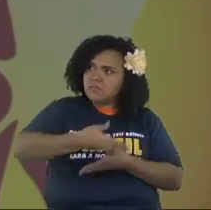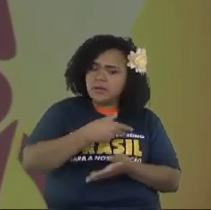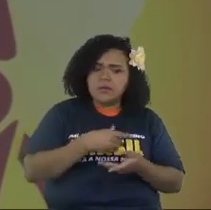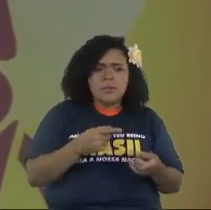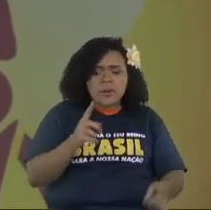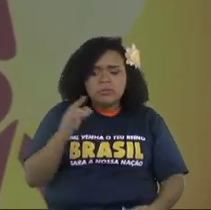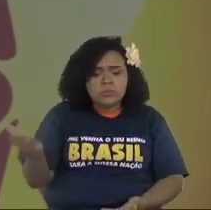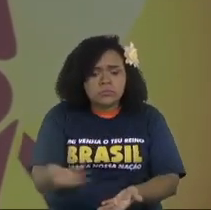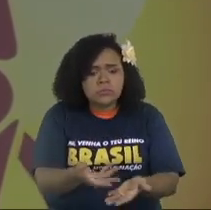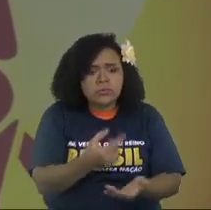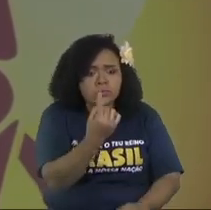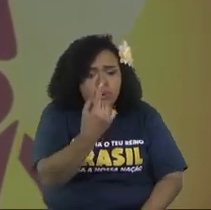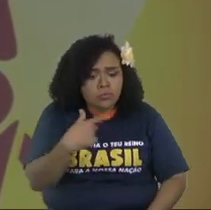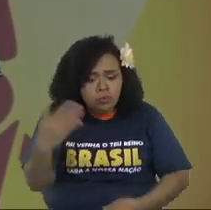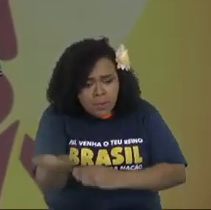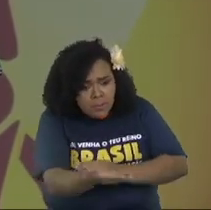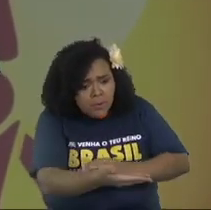help me